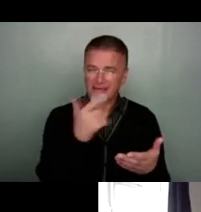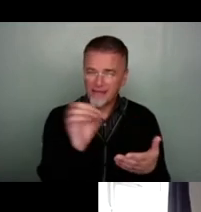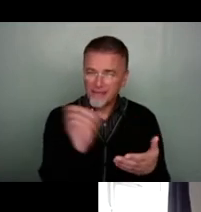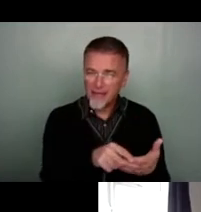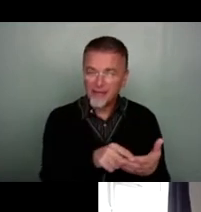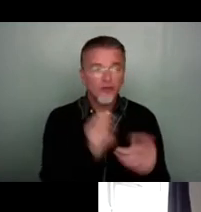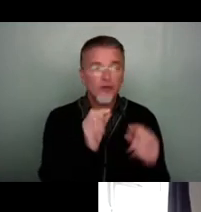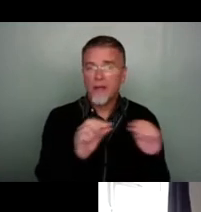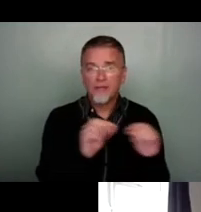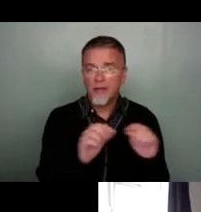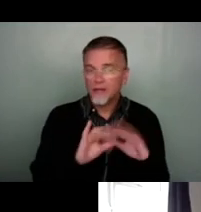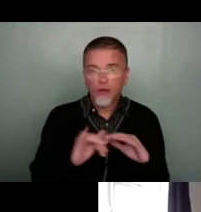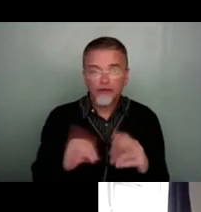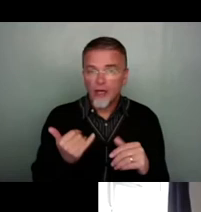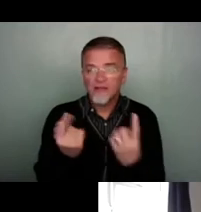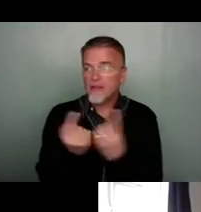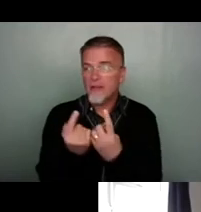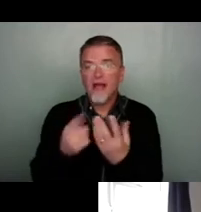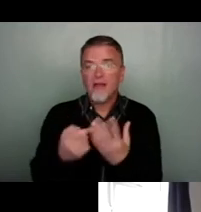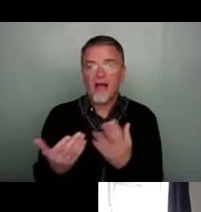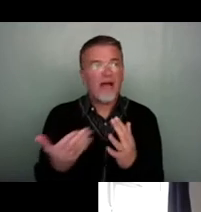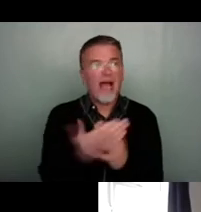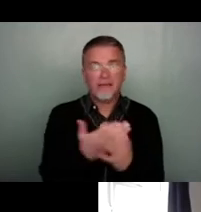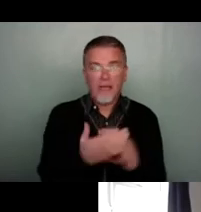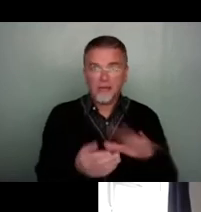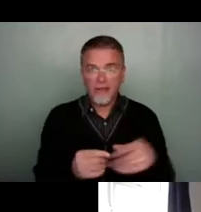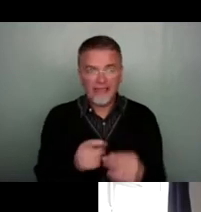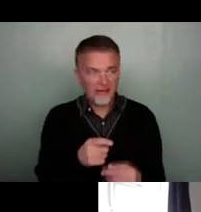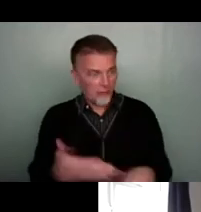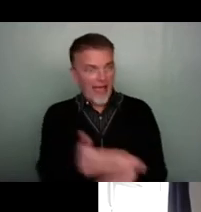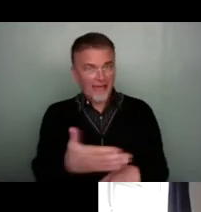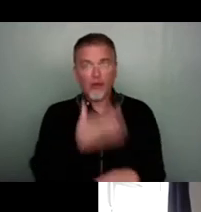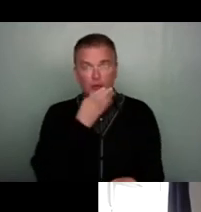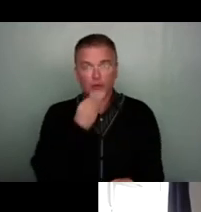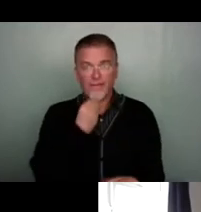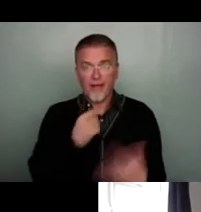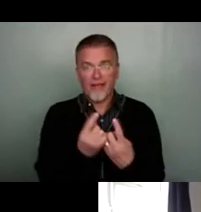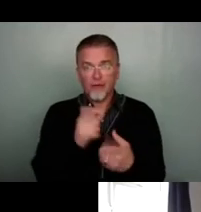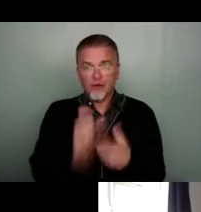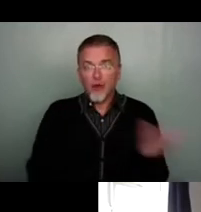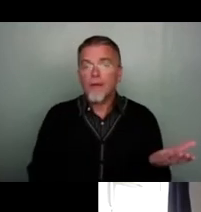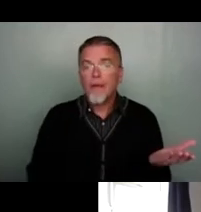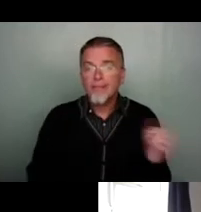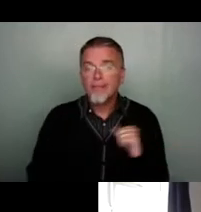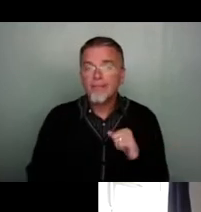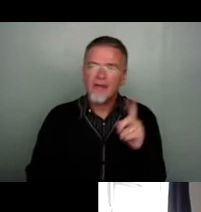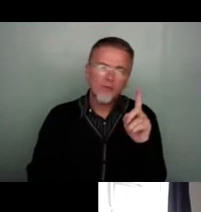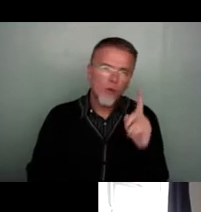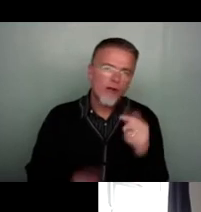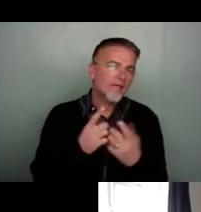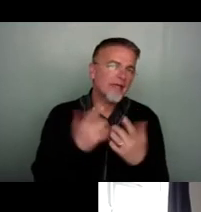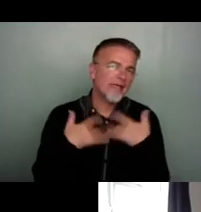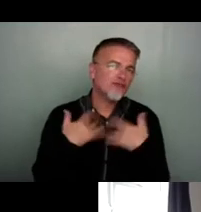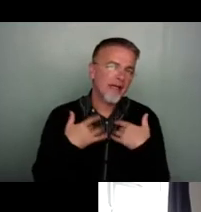subtitling isn't just a thing about access. It's just it's just a very practical, useful thing to do. And that was one of the really interesting